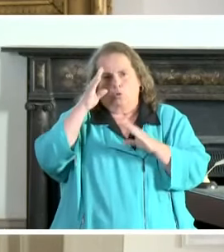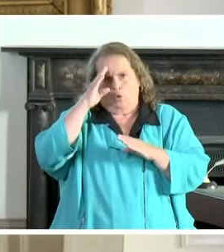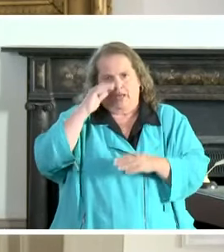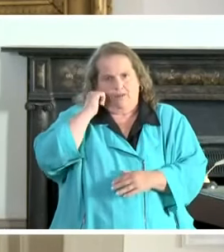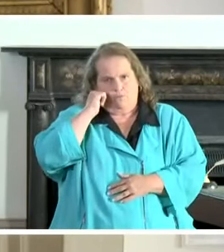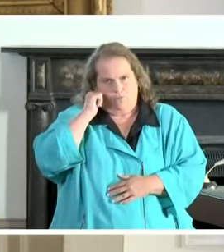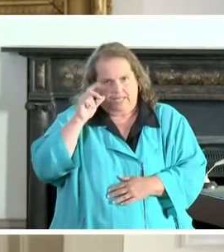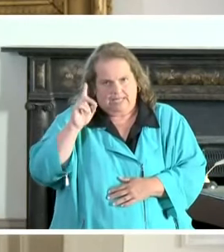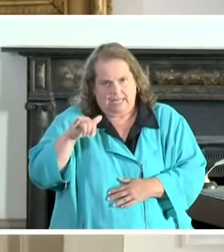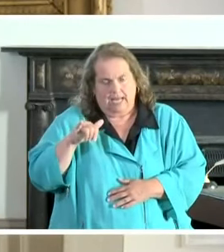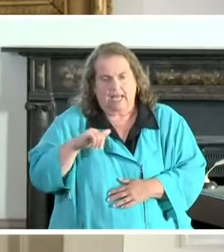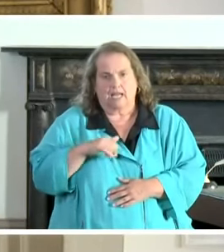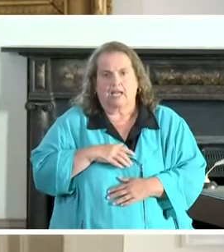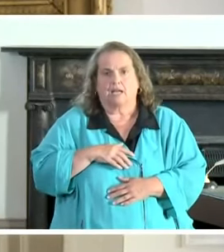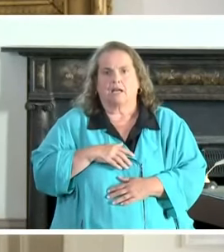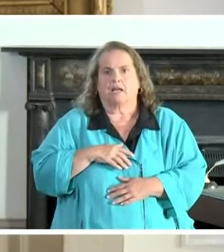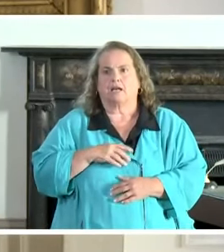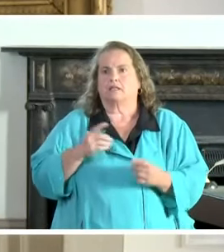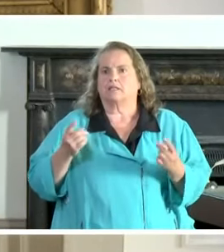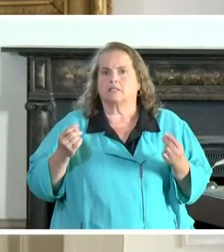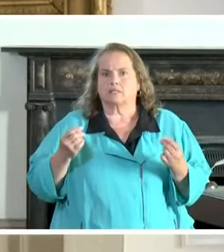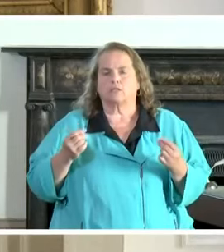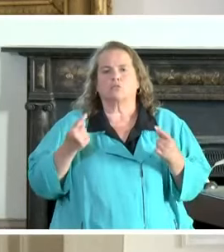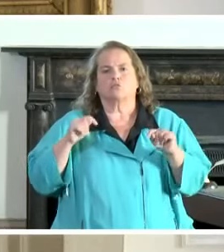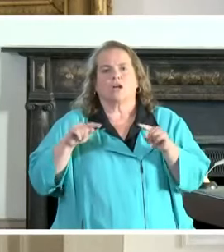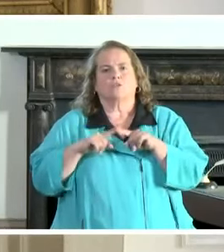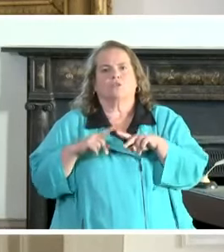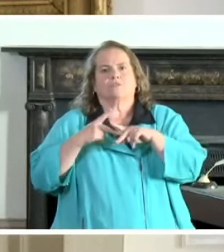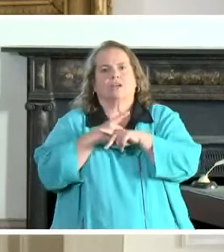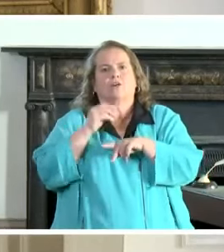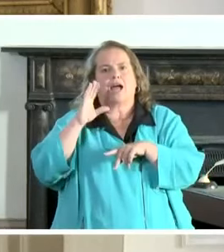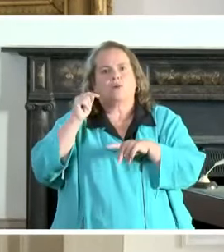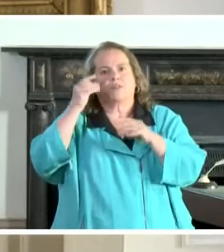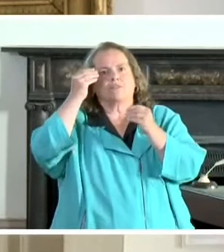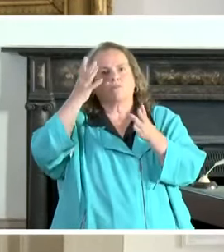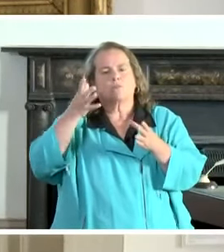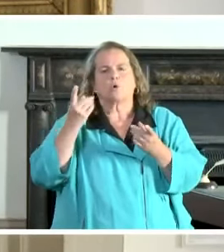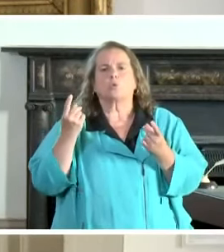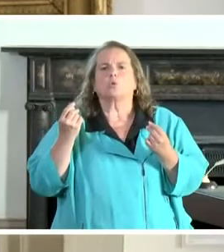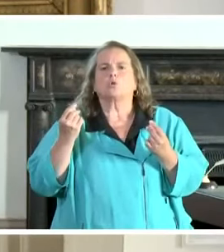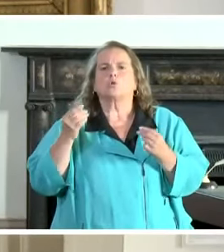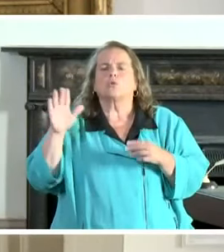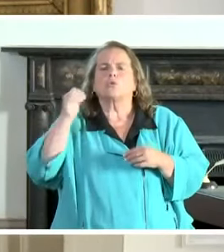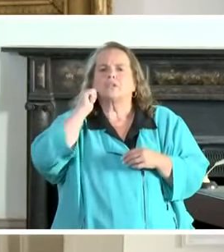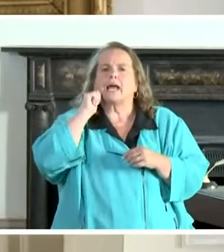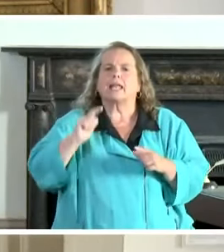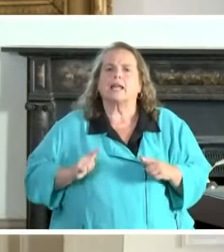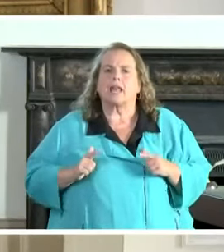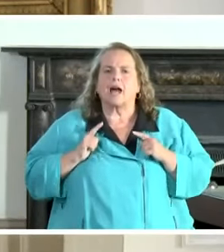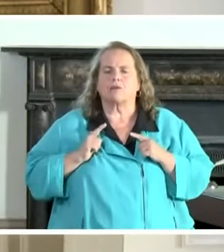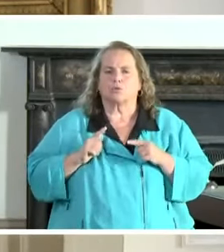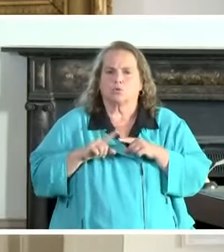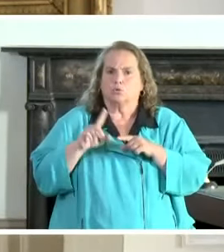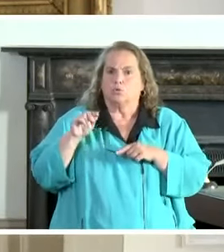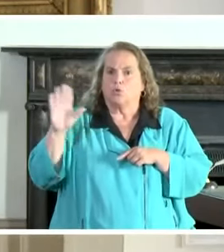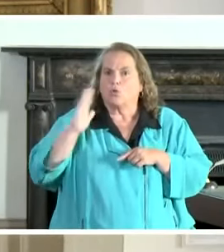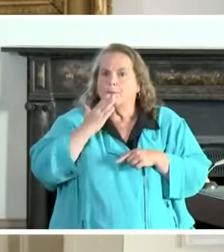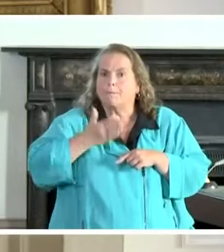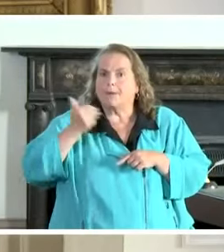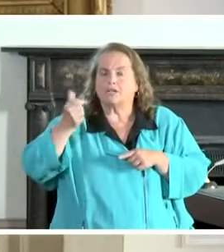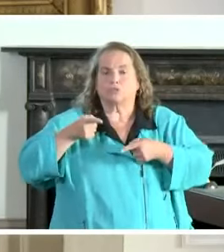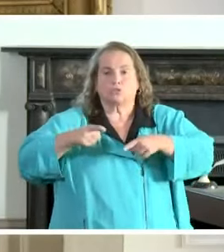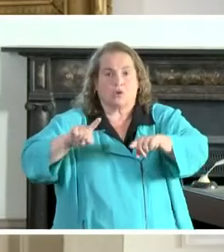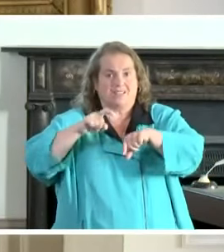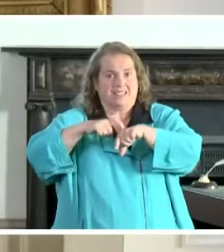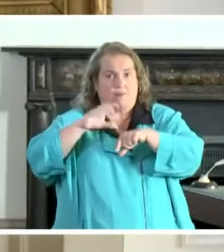in and day out and trying to figure out the information of what to do in their daily life to do their best during this time of